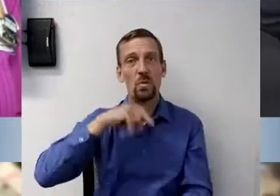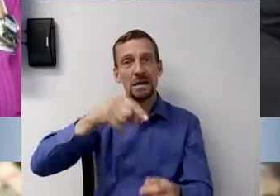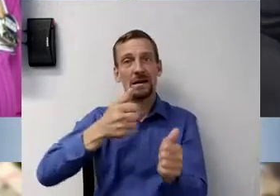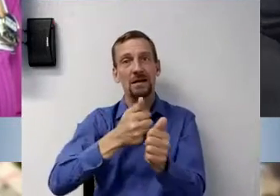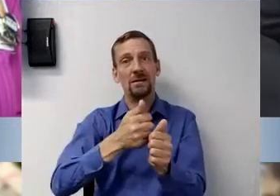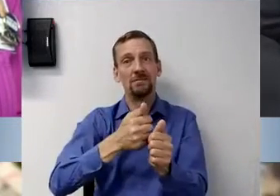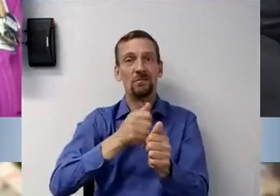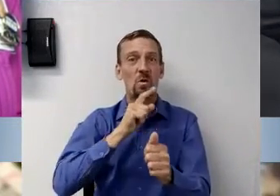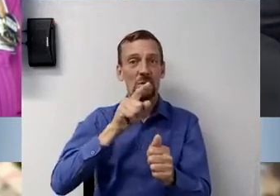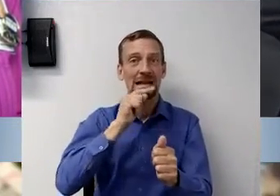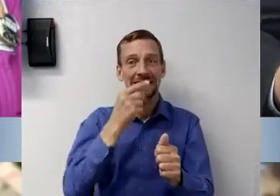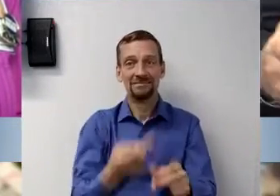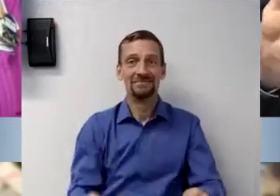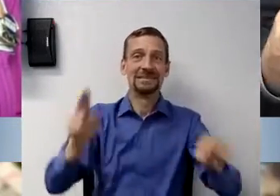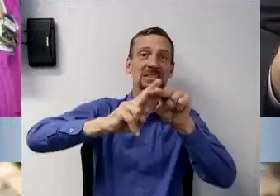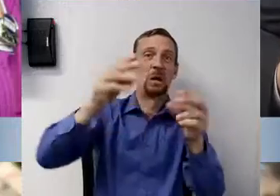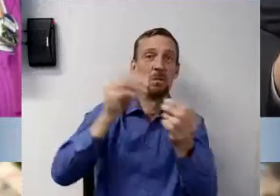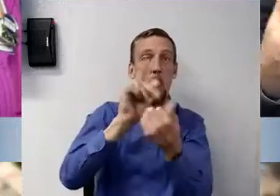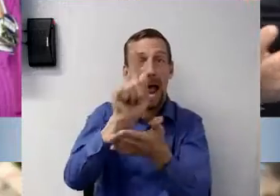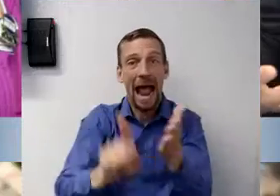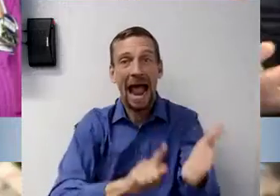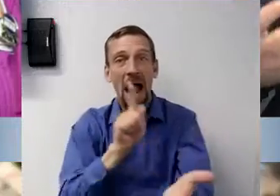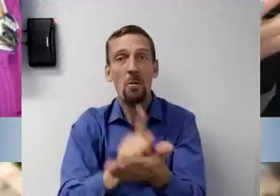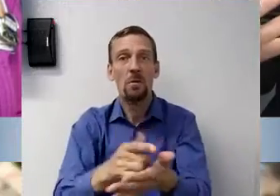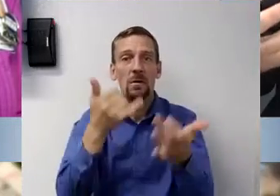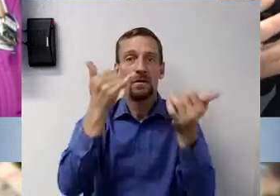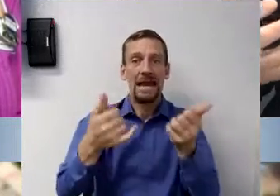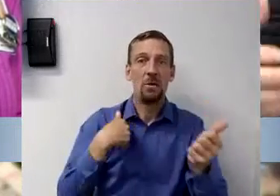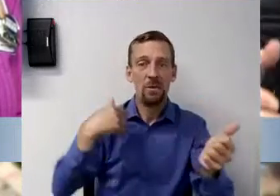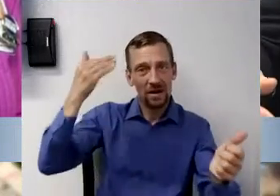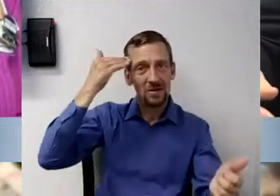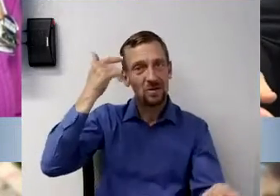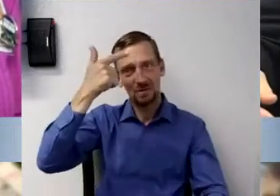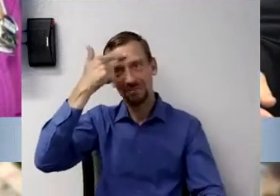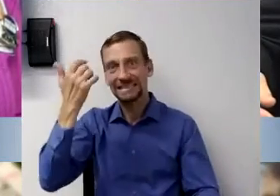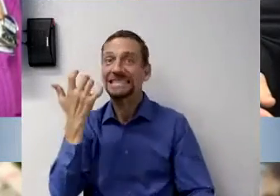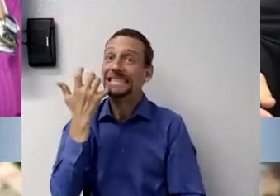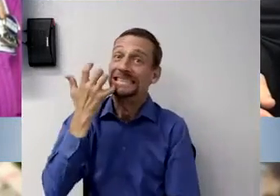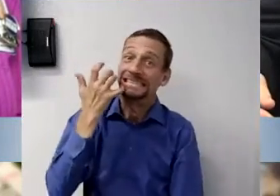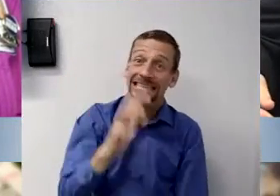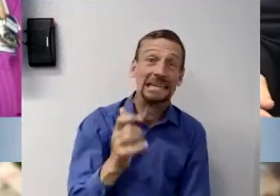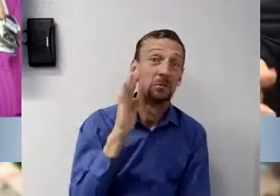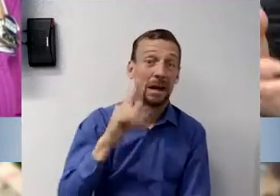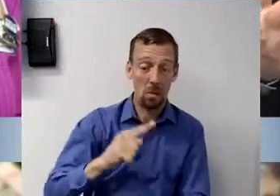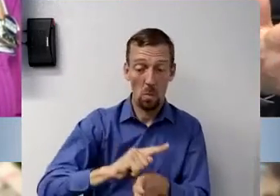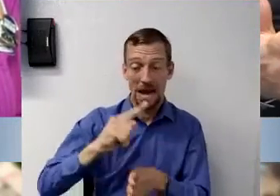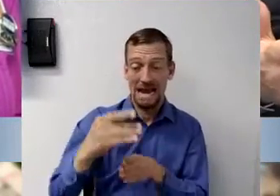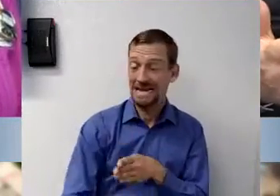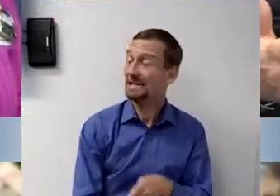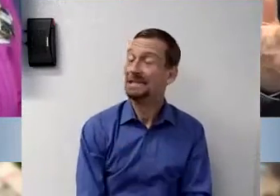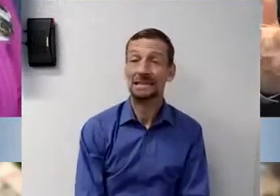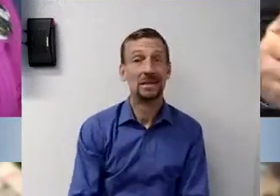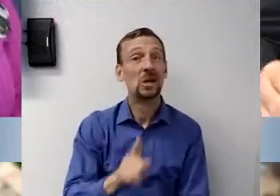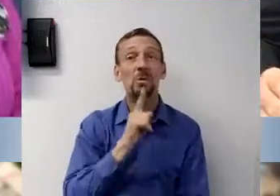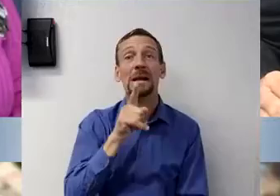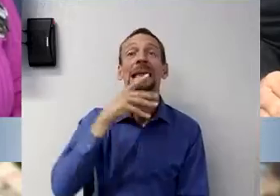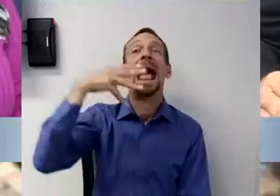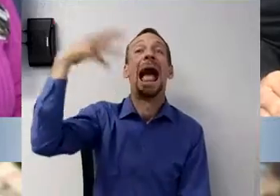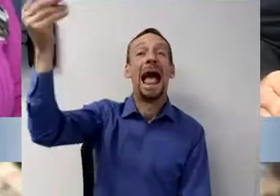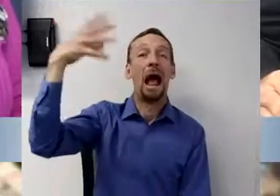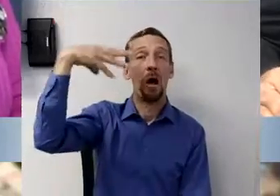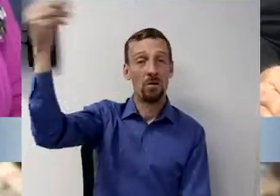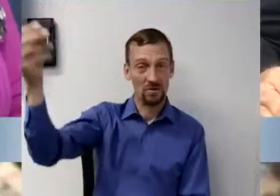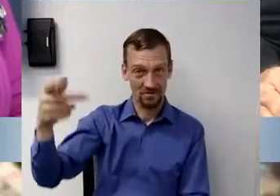hours? Um, we're also, because of the heat, and, and we know it's really going to heat up this weekend, it's an outdoor specimen